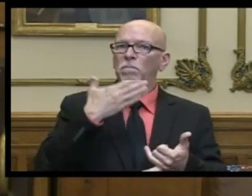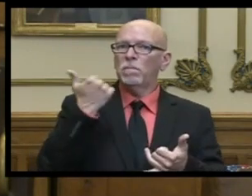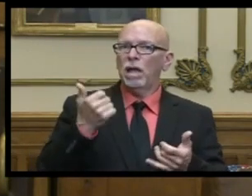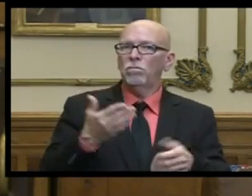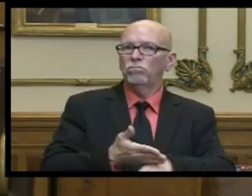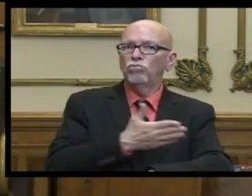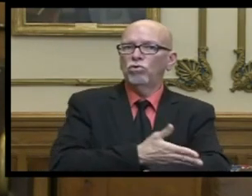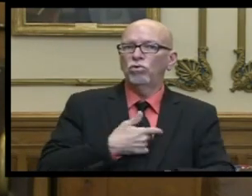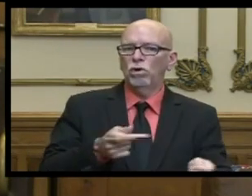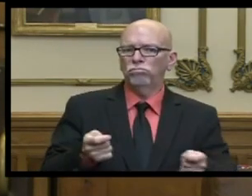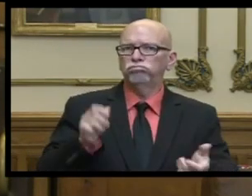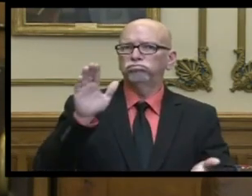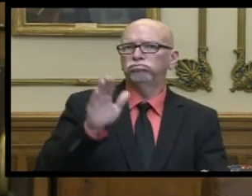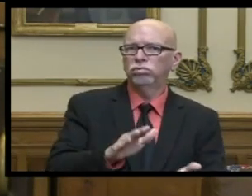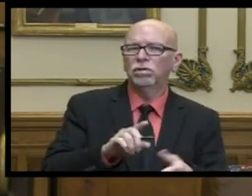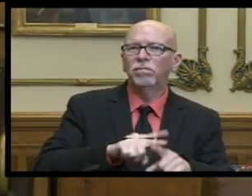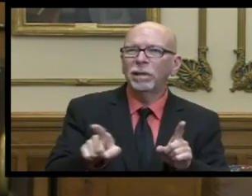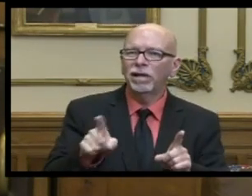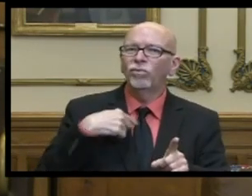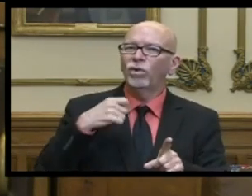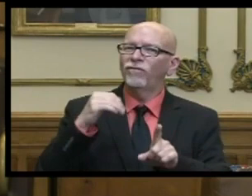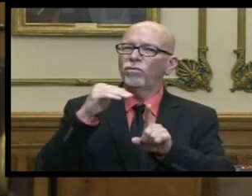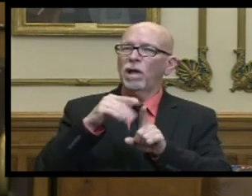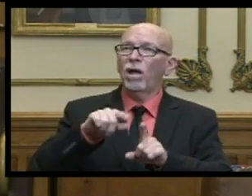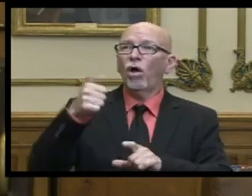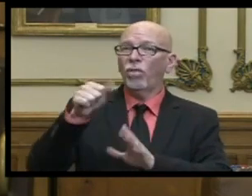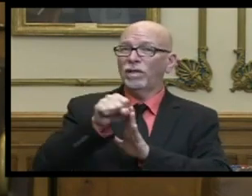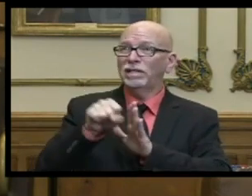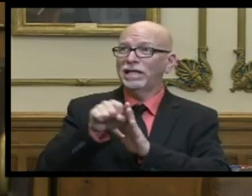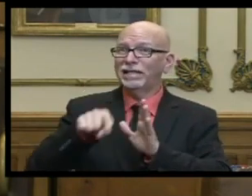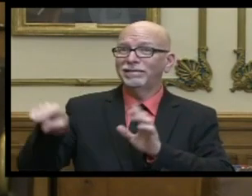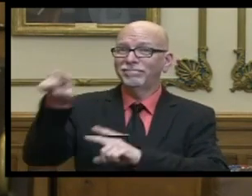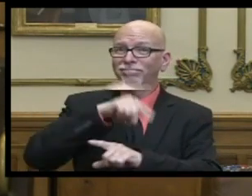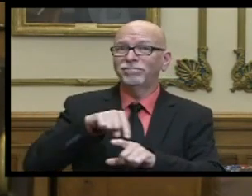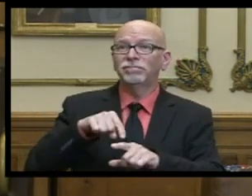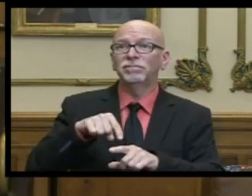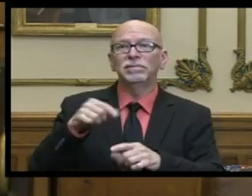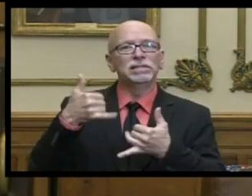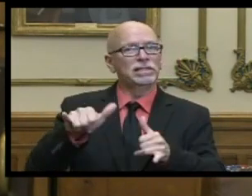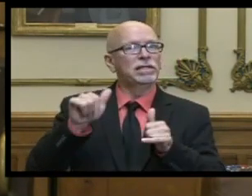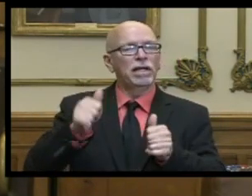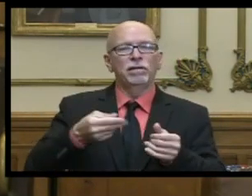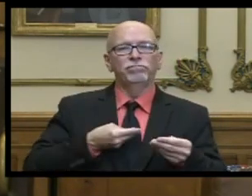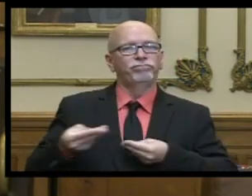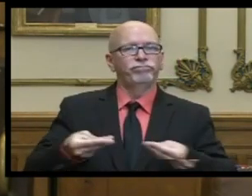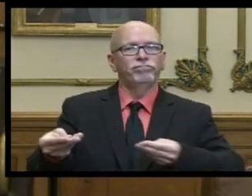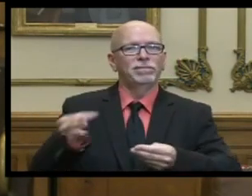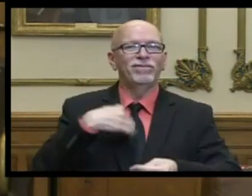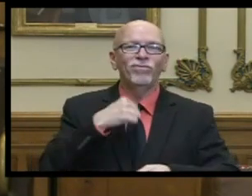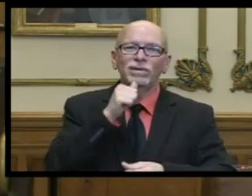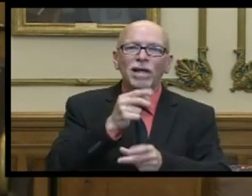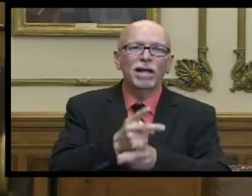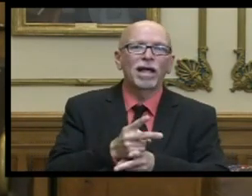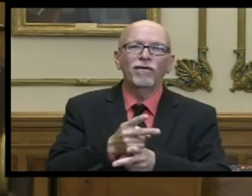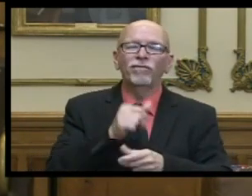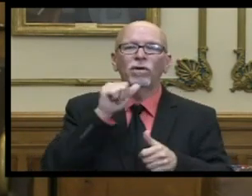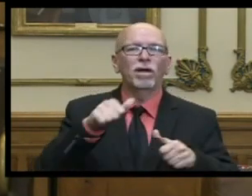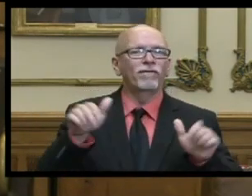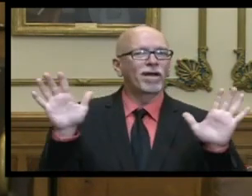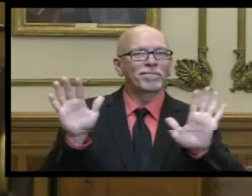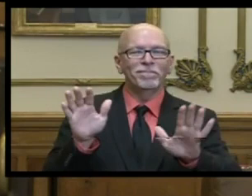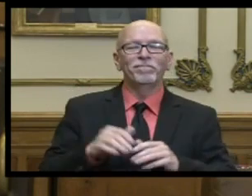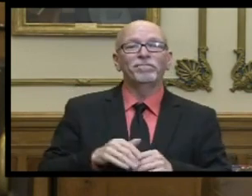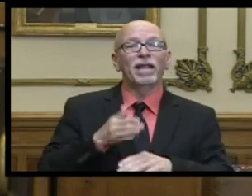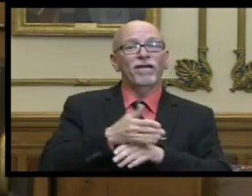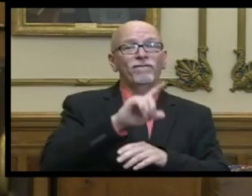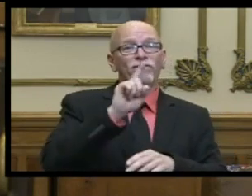we should be reminded by the experiences of other states that the virus can still be transmitted if we're not careful after wave